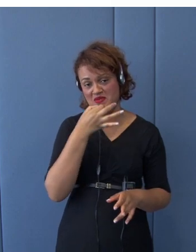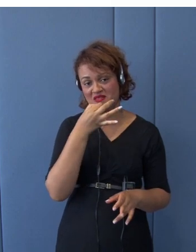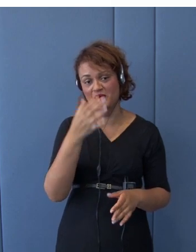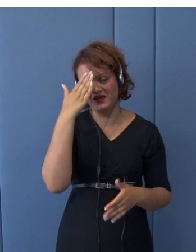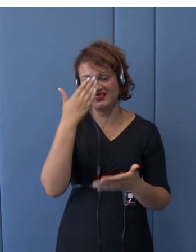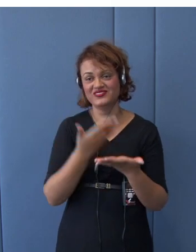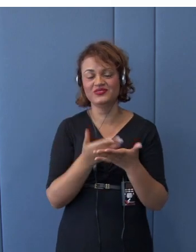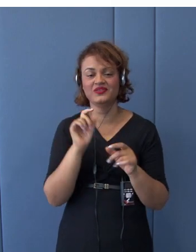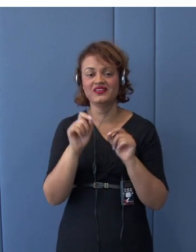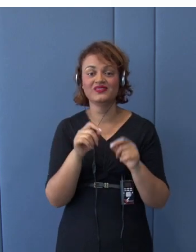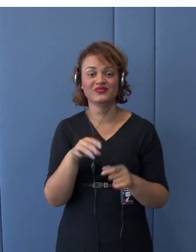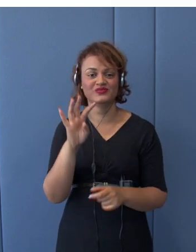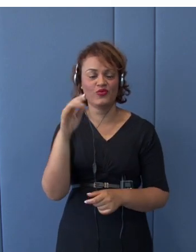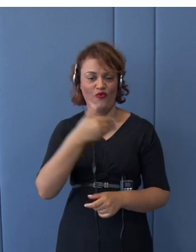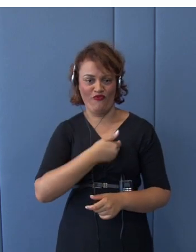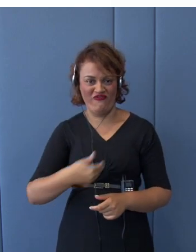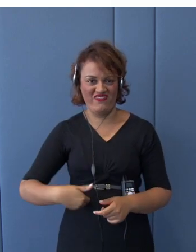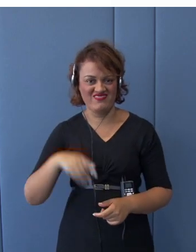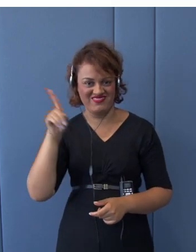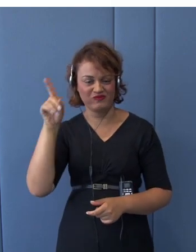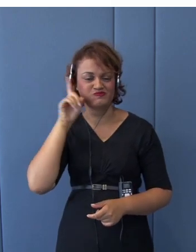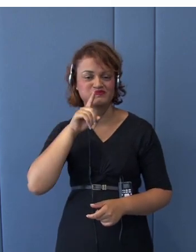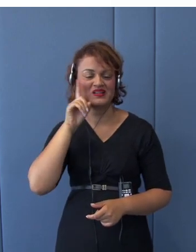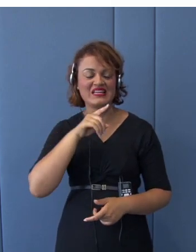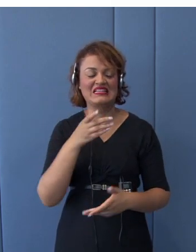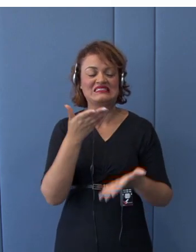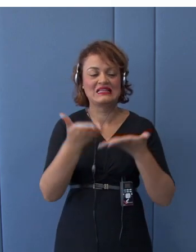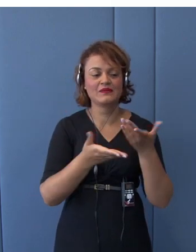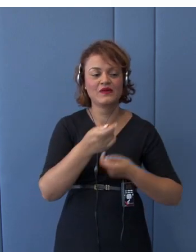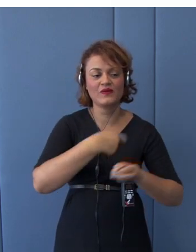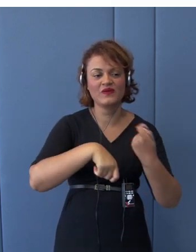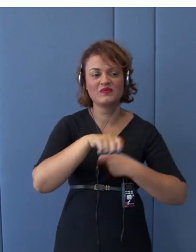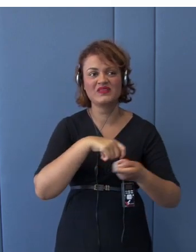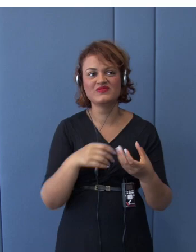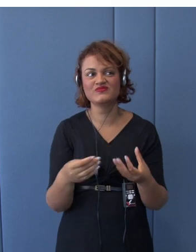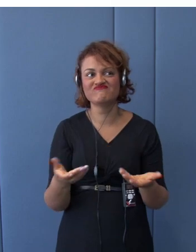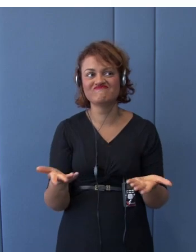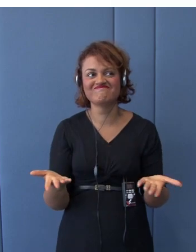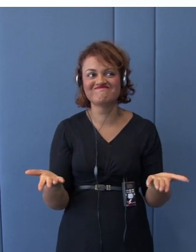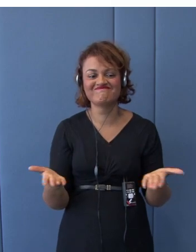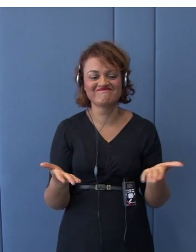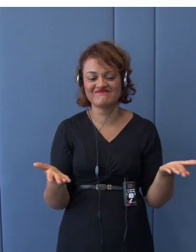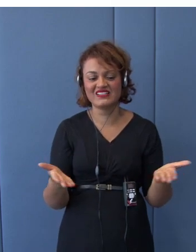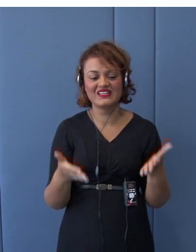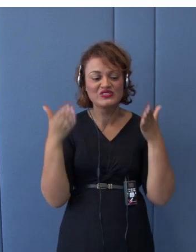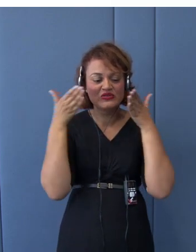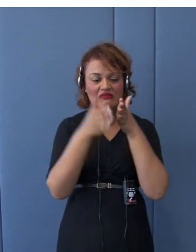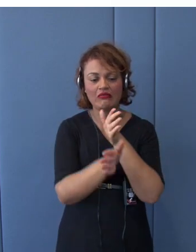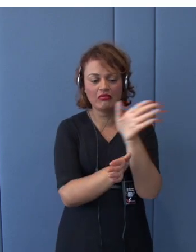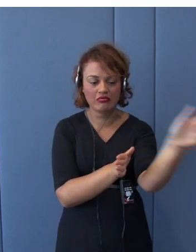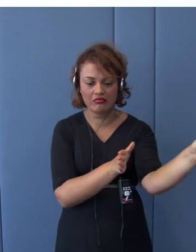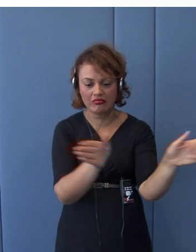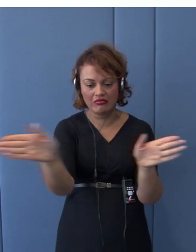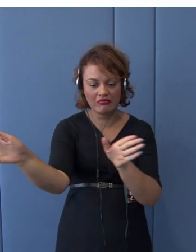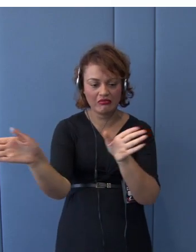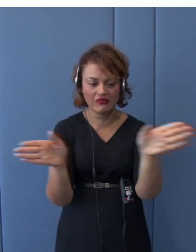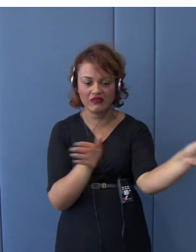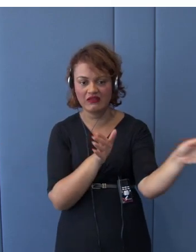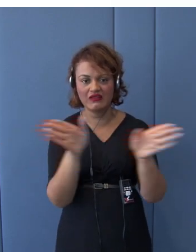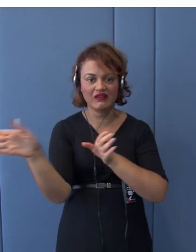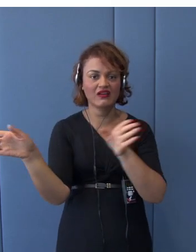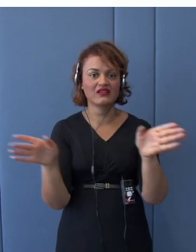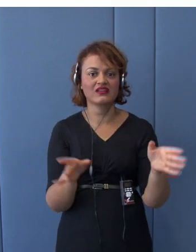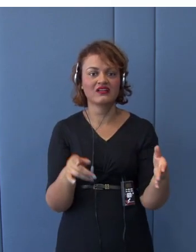is very much overwhelmed by his philosophy of bilateralism. And this bilateralism does not mean necessarily the